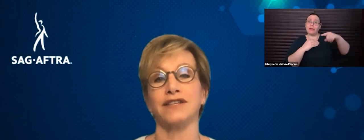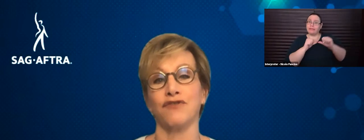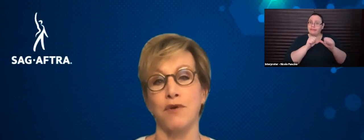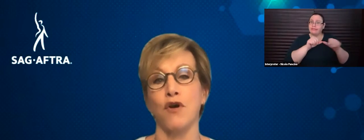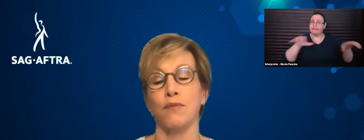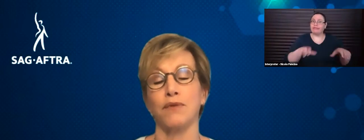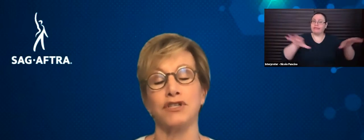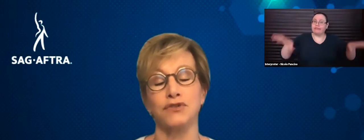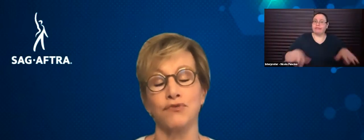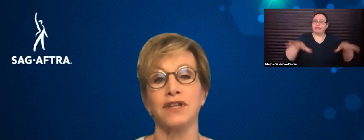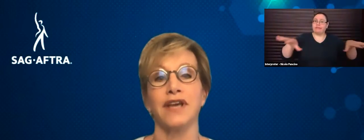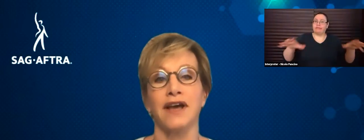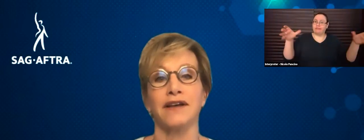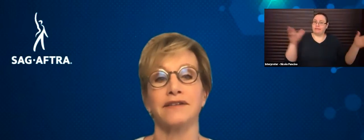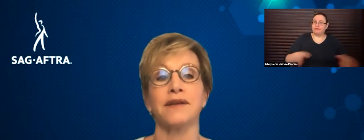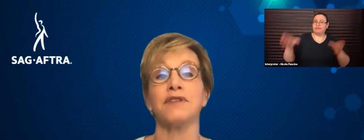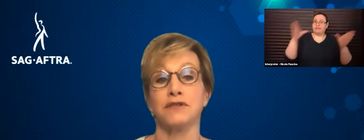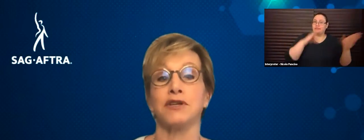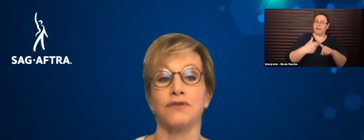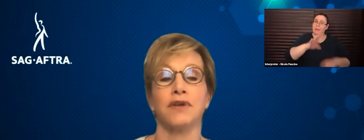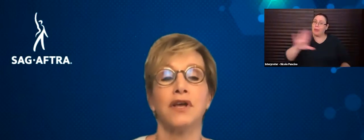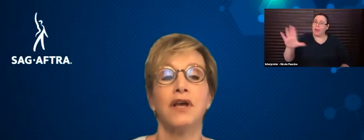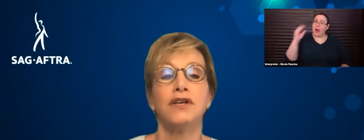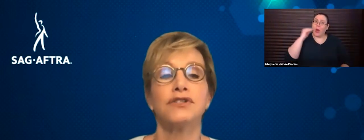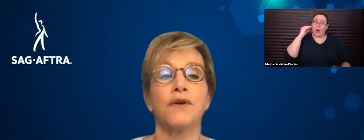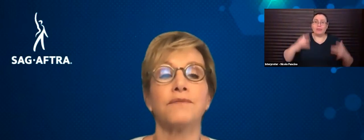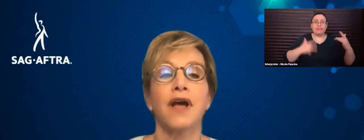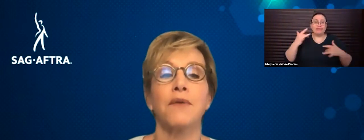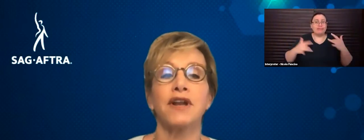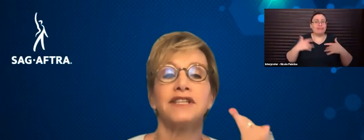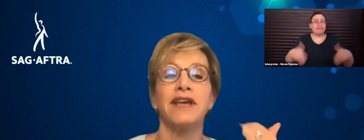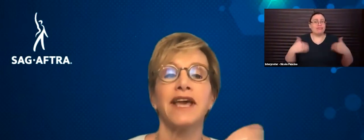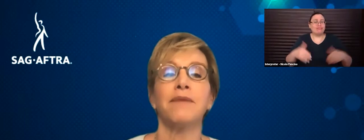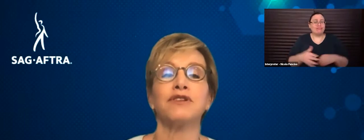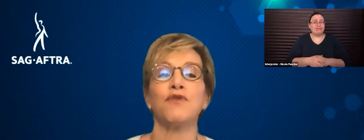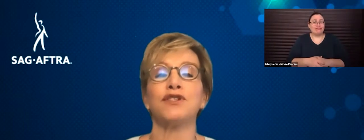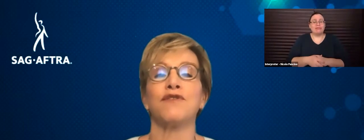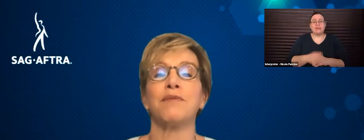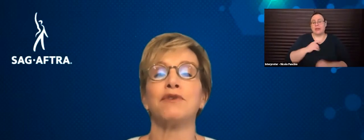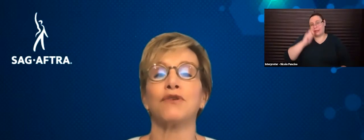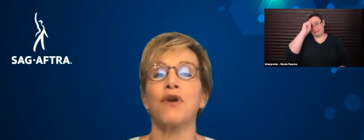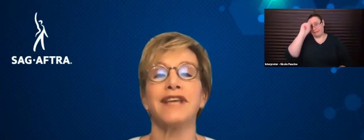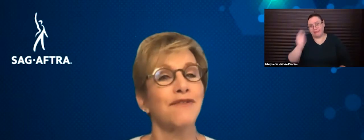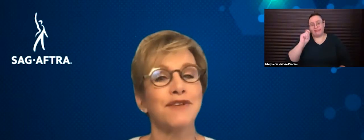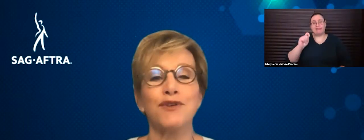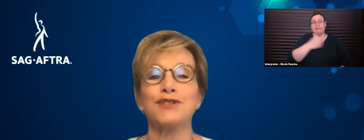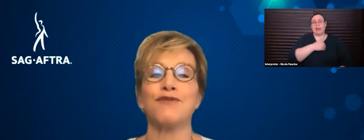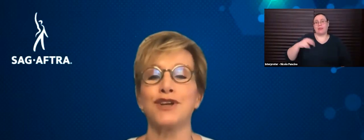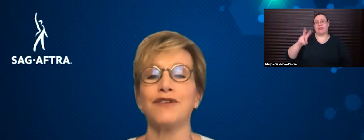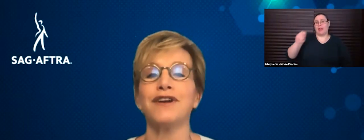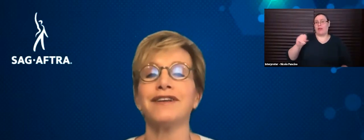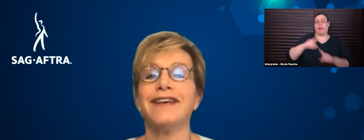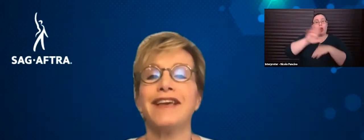organizing from home, which is really something special. So I want to tip my cap to the voiceover members across every